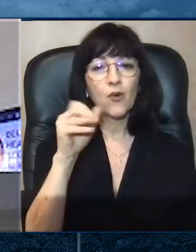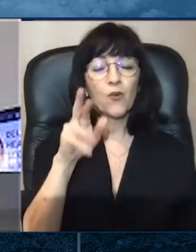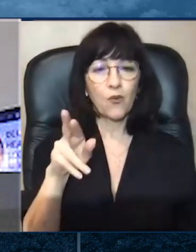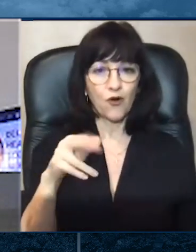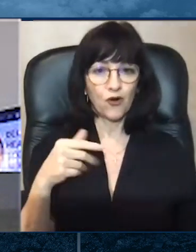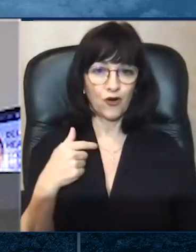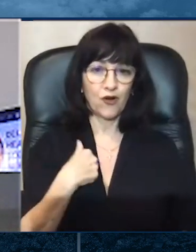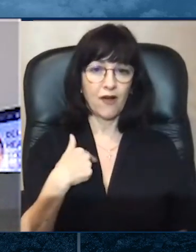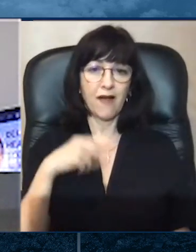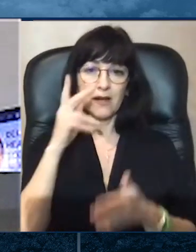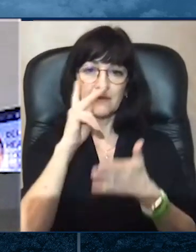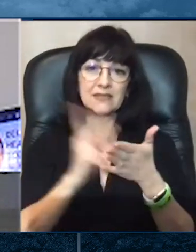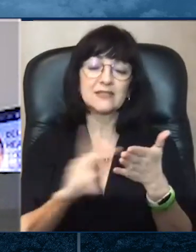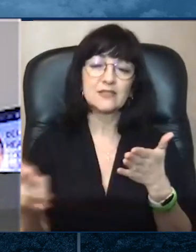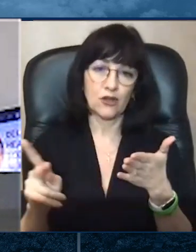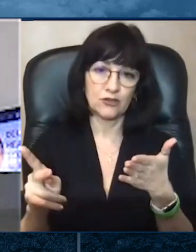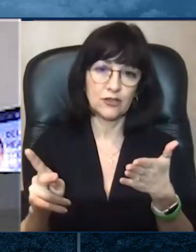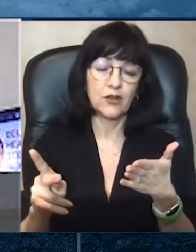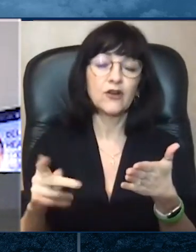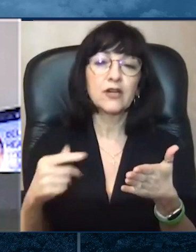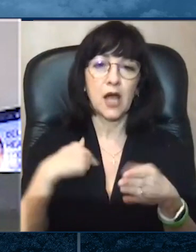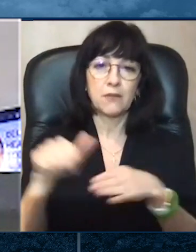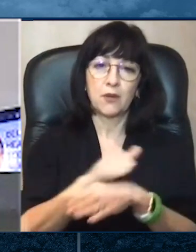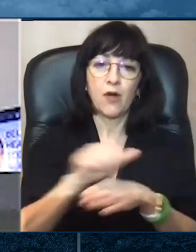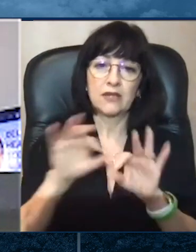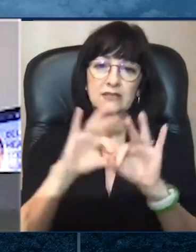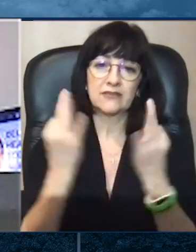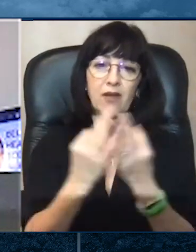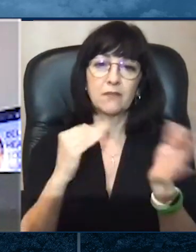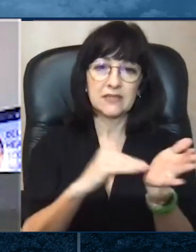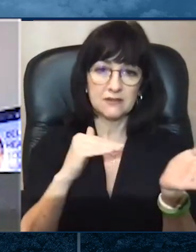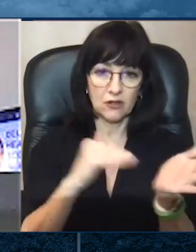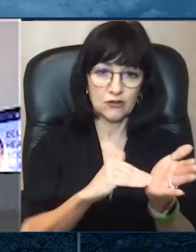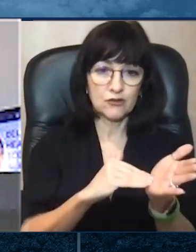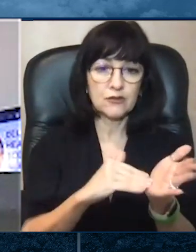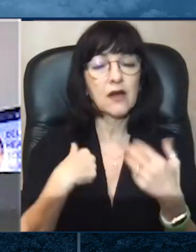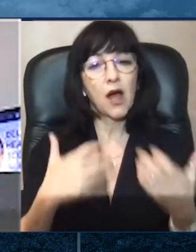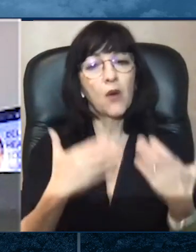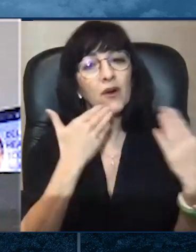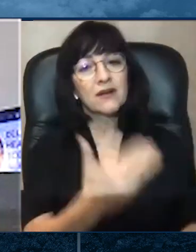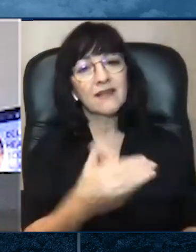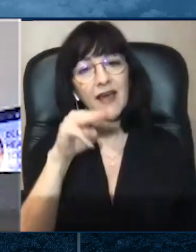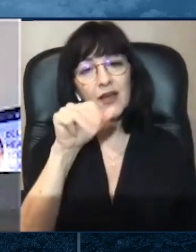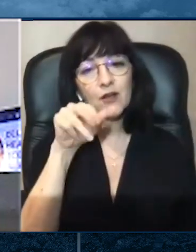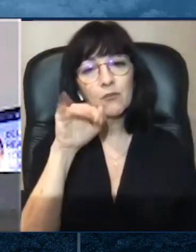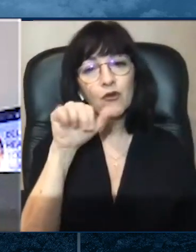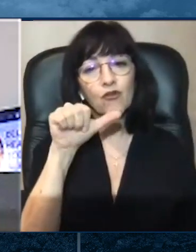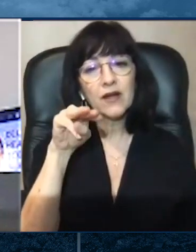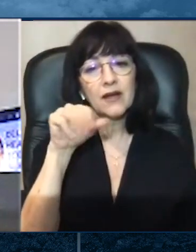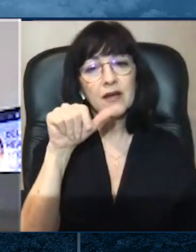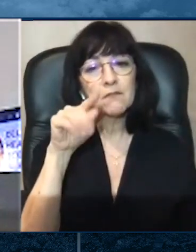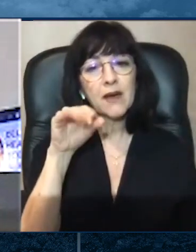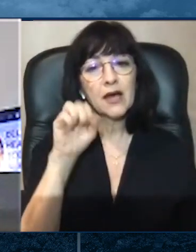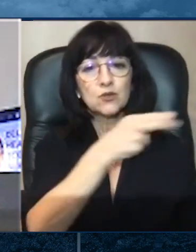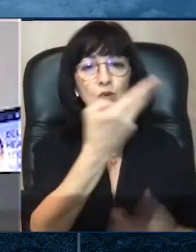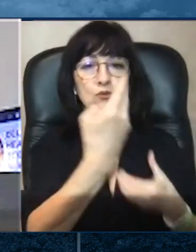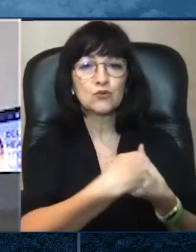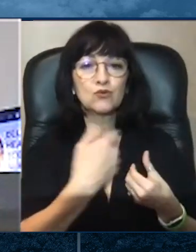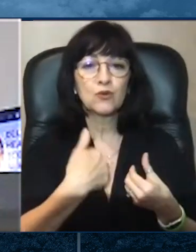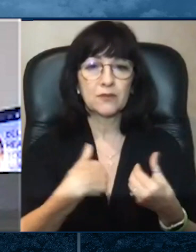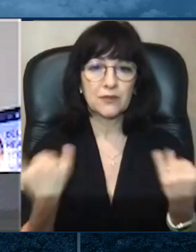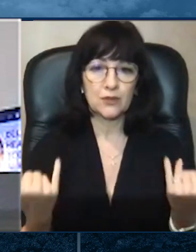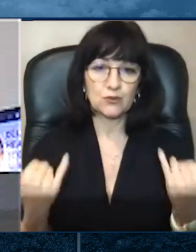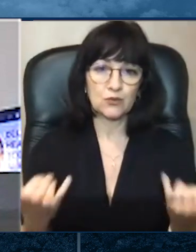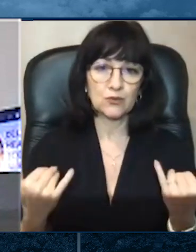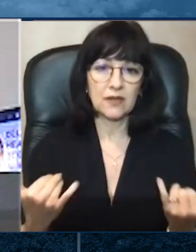and a practicing family physician. I want to thank María Matos for joining me today. She and the Latin American